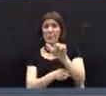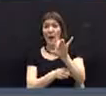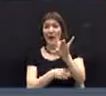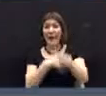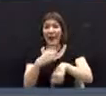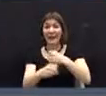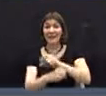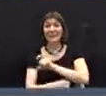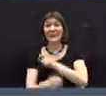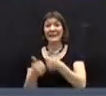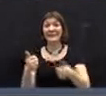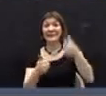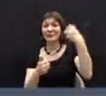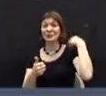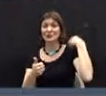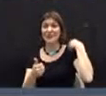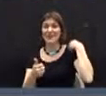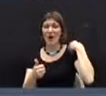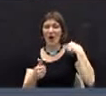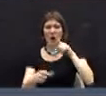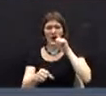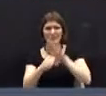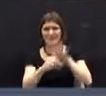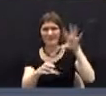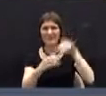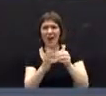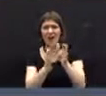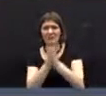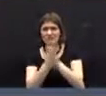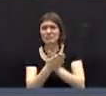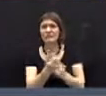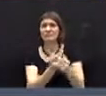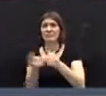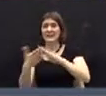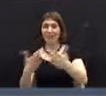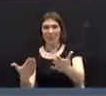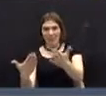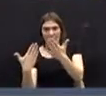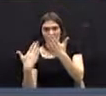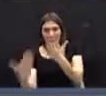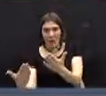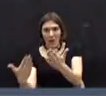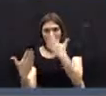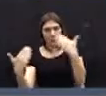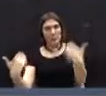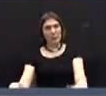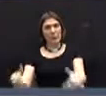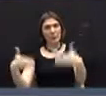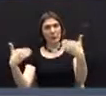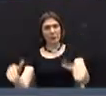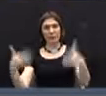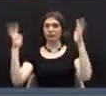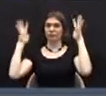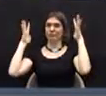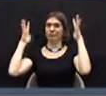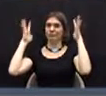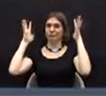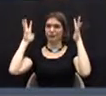years. He's been a committed public servant. We want to thank him very much for his work for the town.